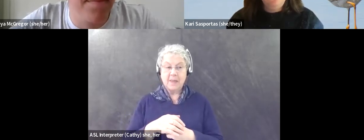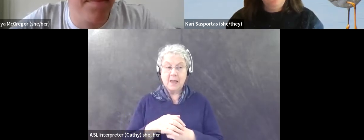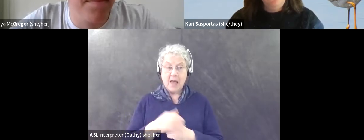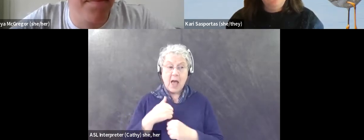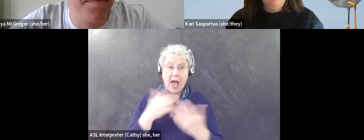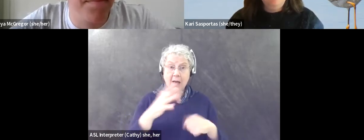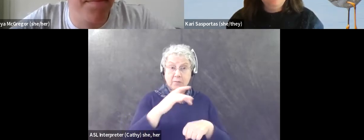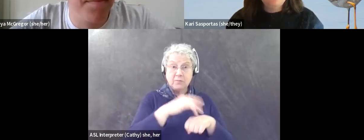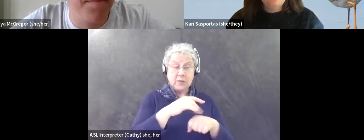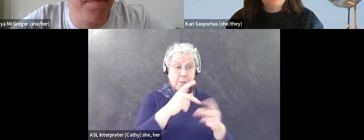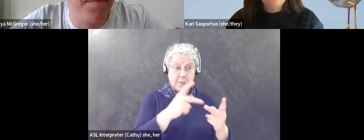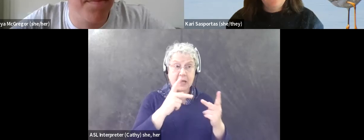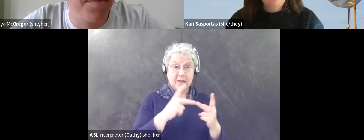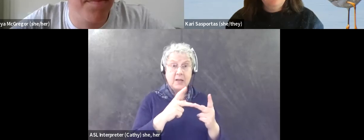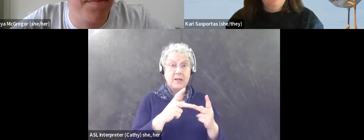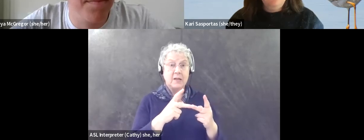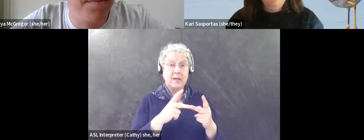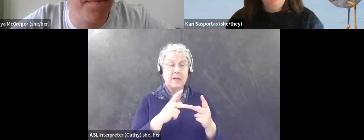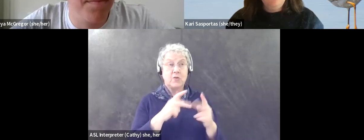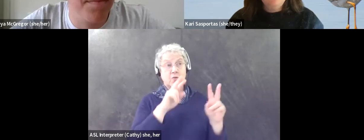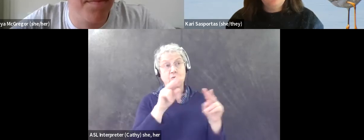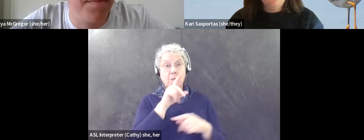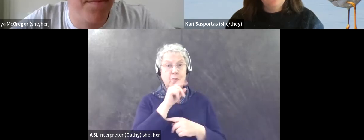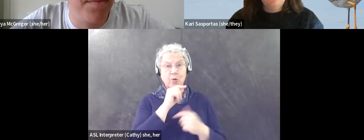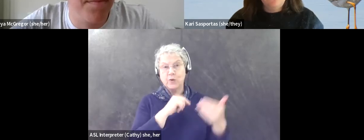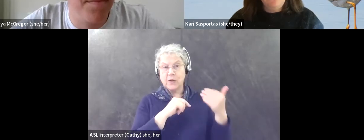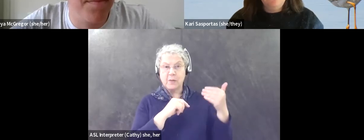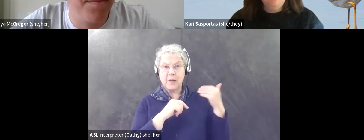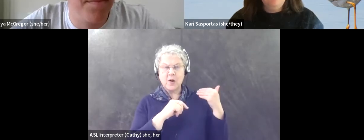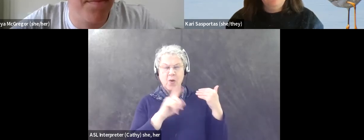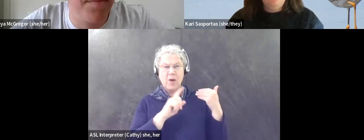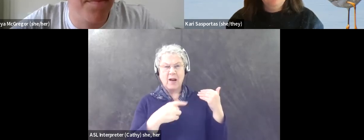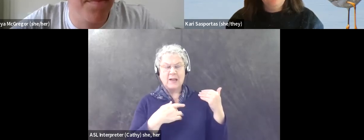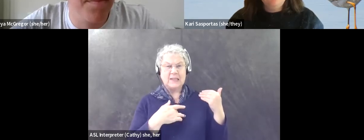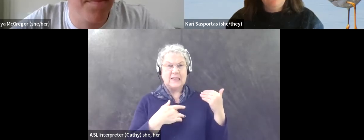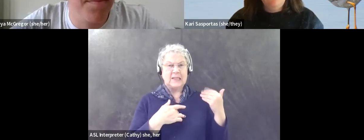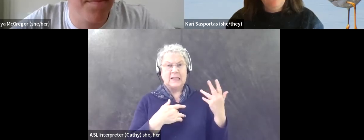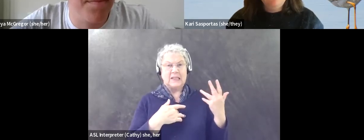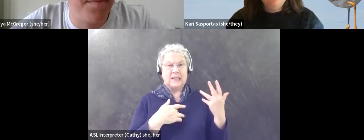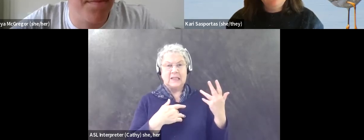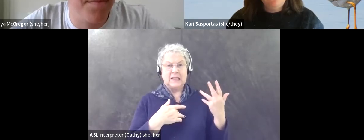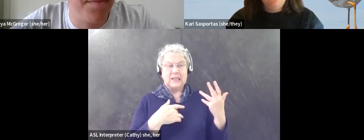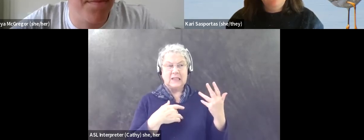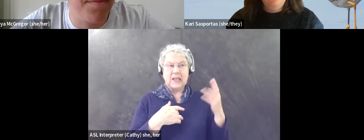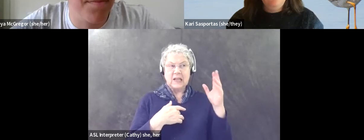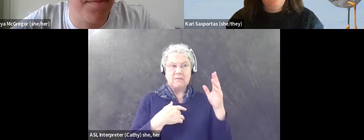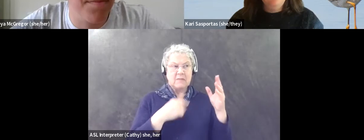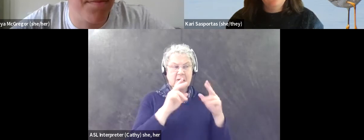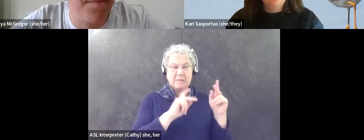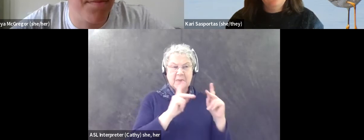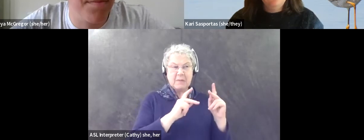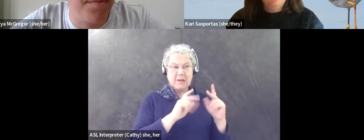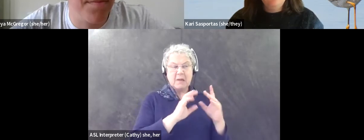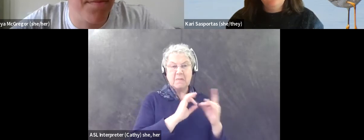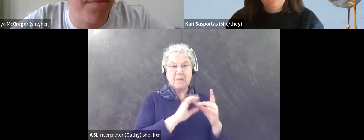um, um, in the past where I have gotten comments, um, that